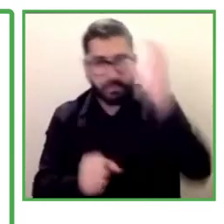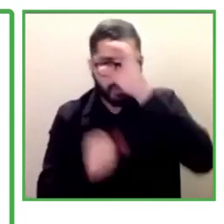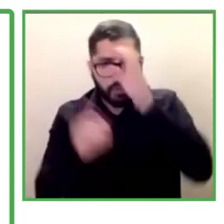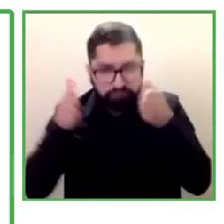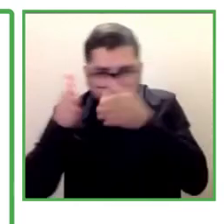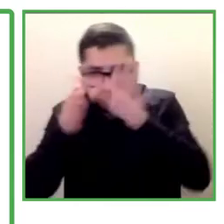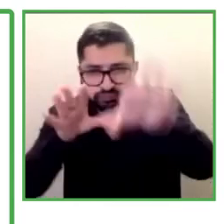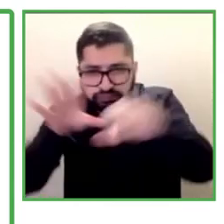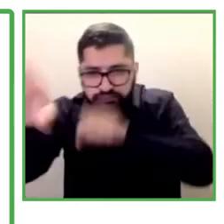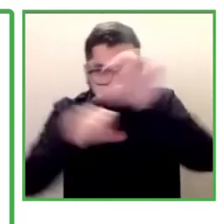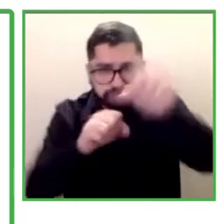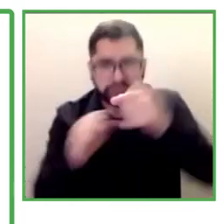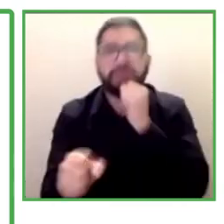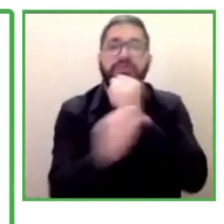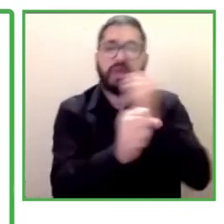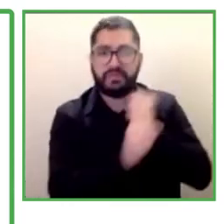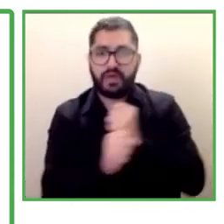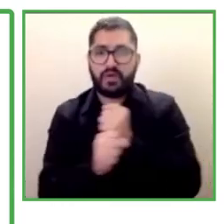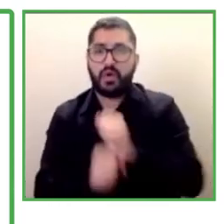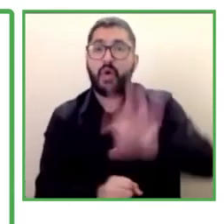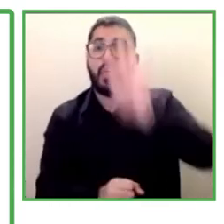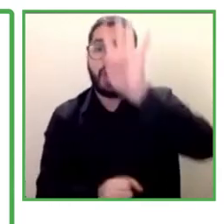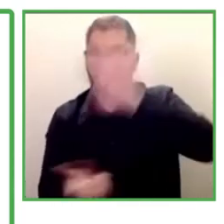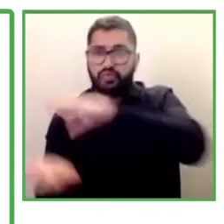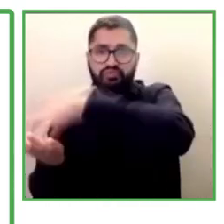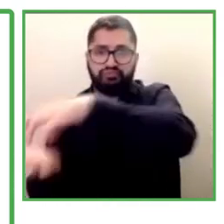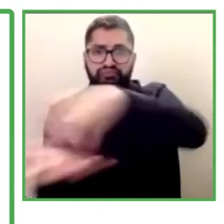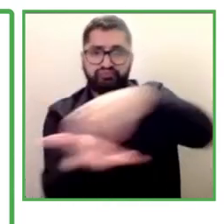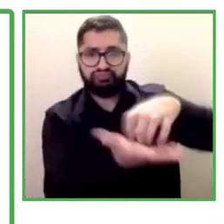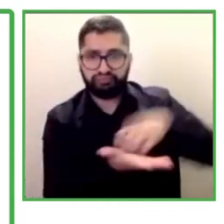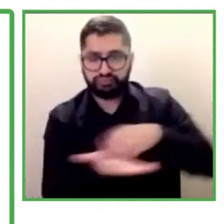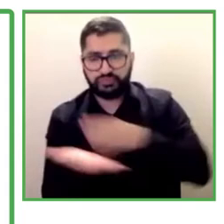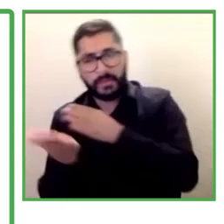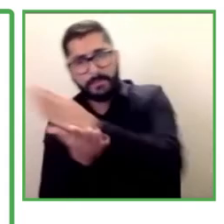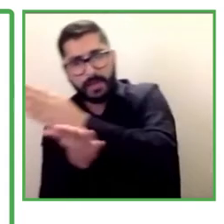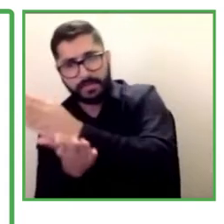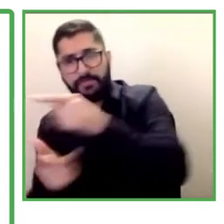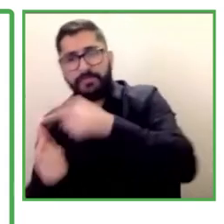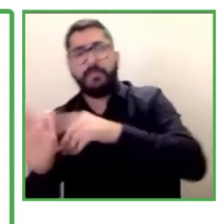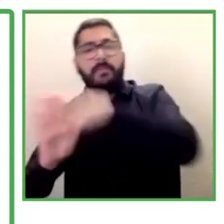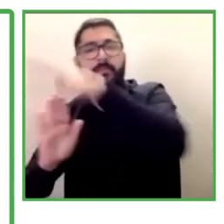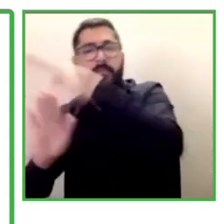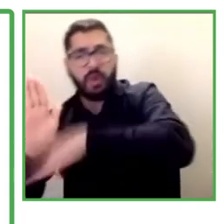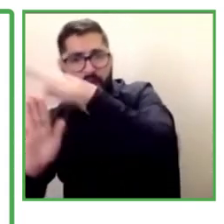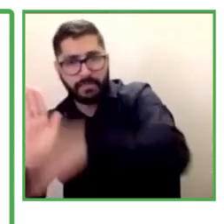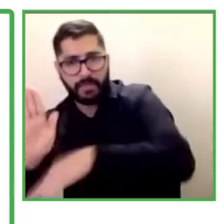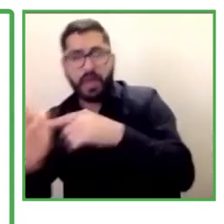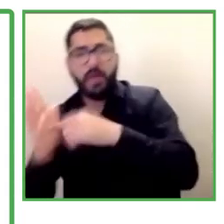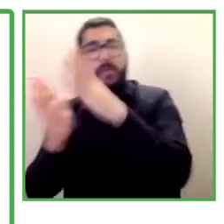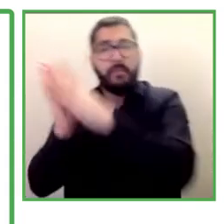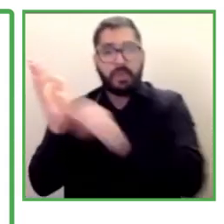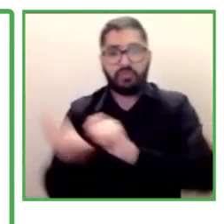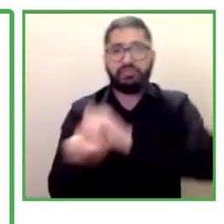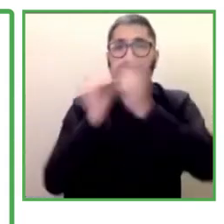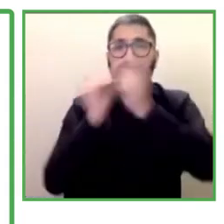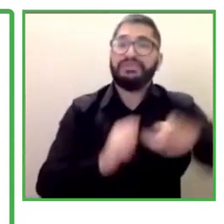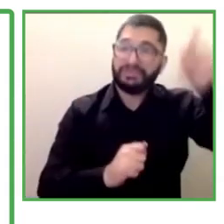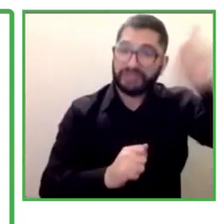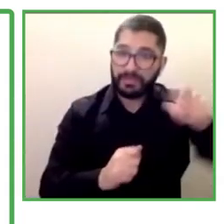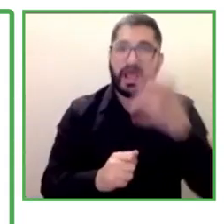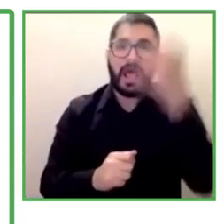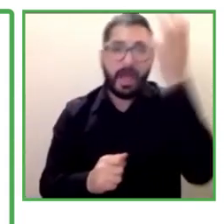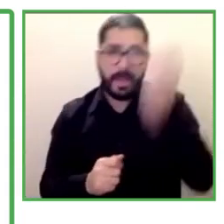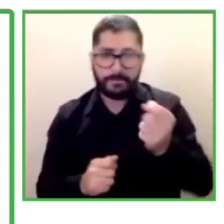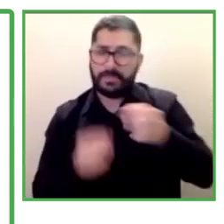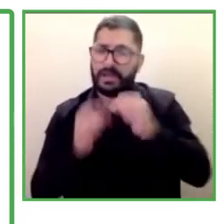ecosystem in the four cities that we started our program. This model also has some